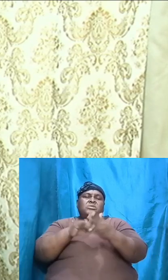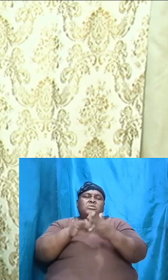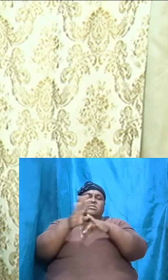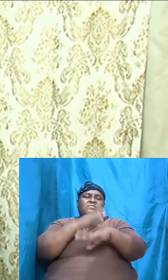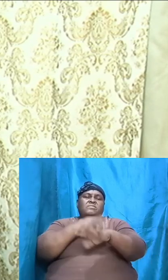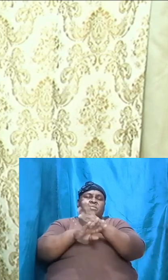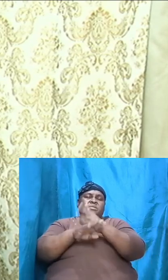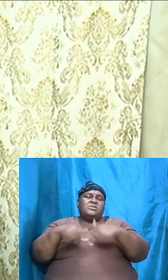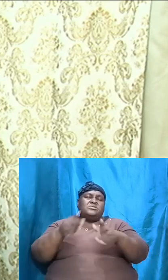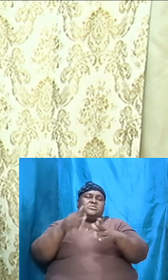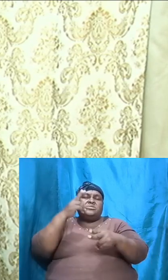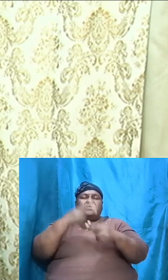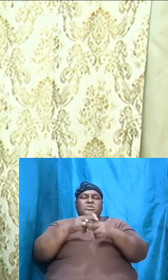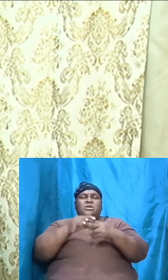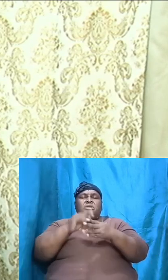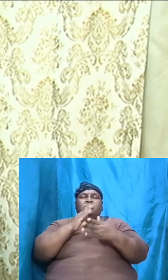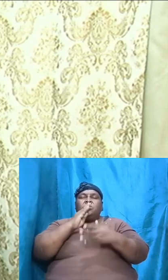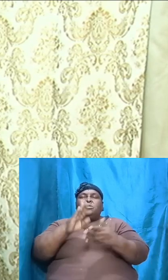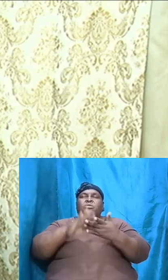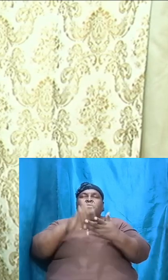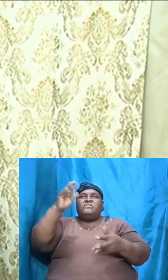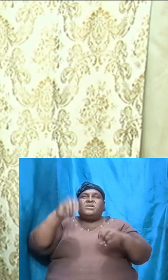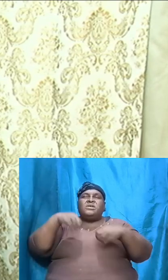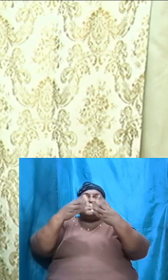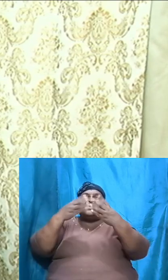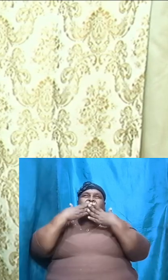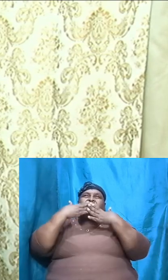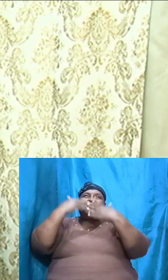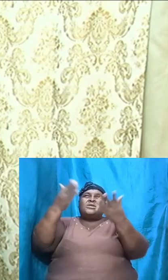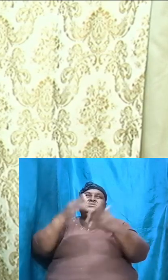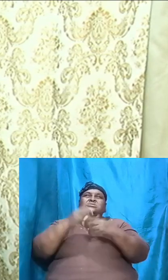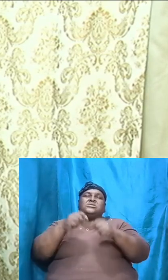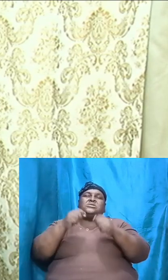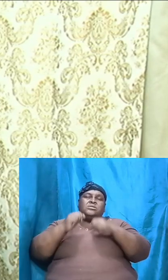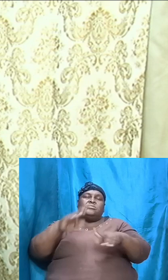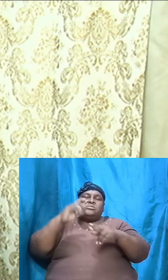let your name be glorified we give your thanks we bless